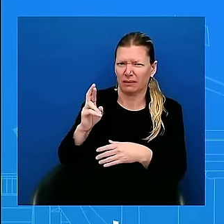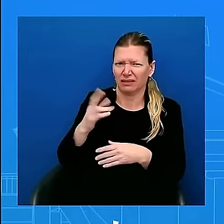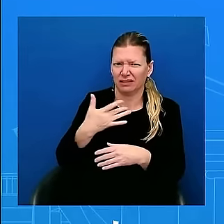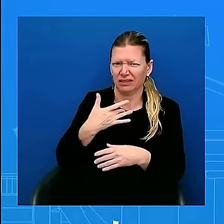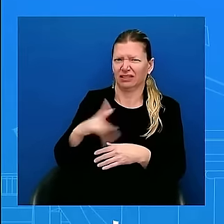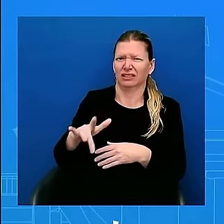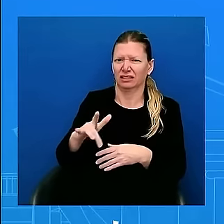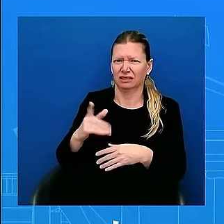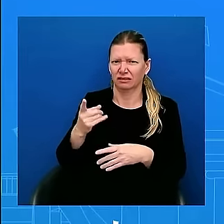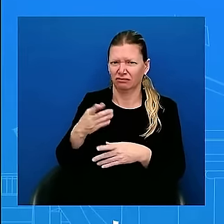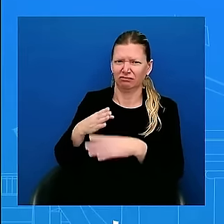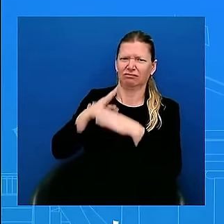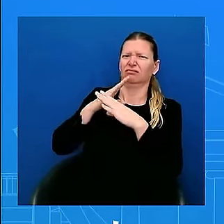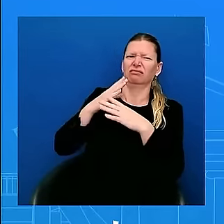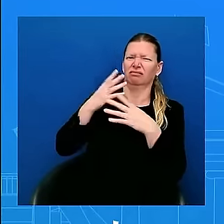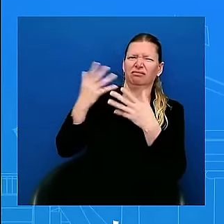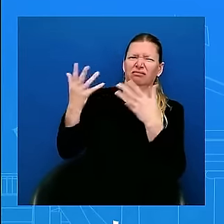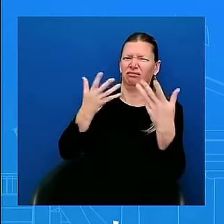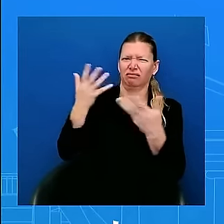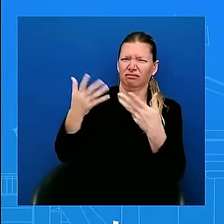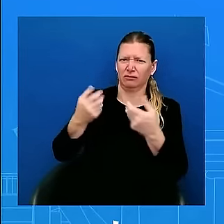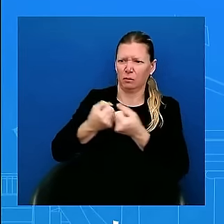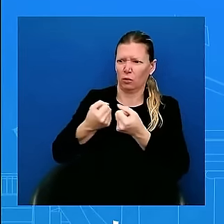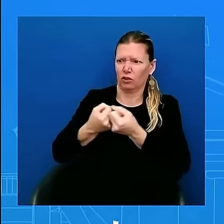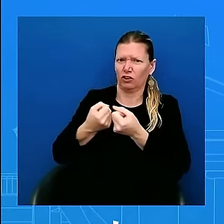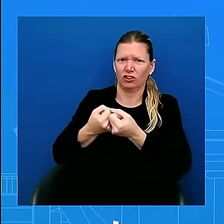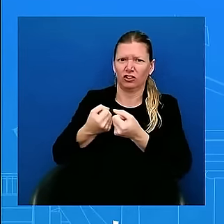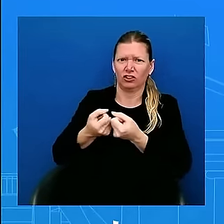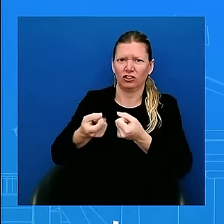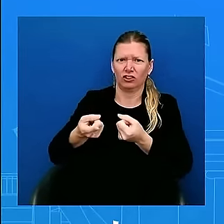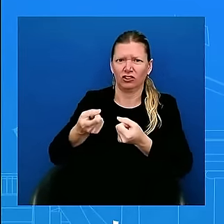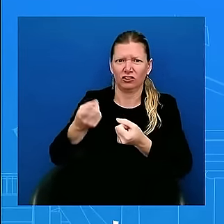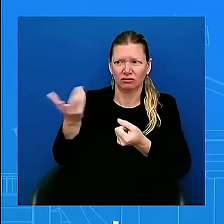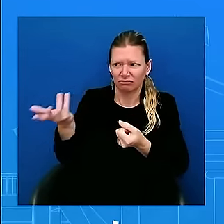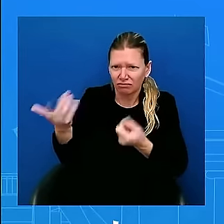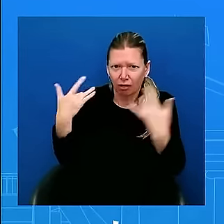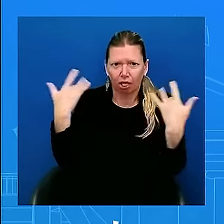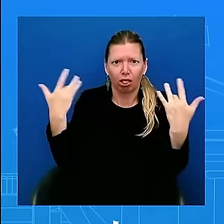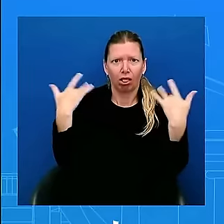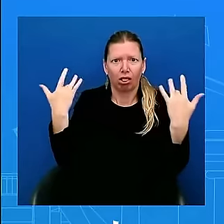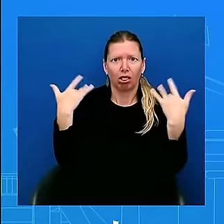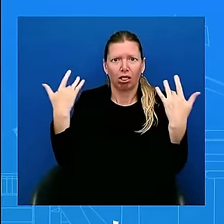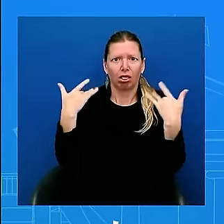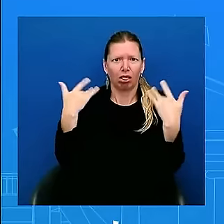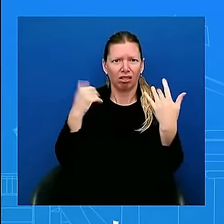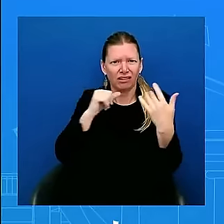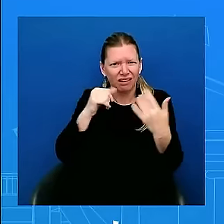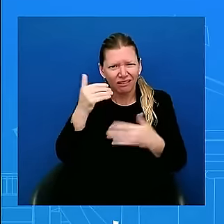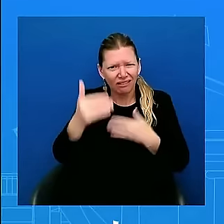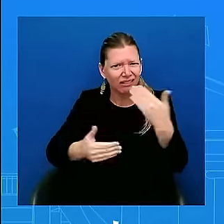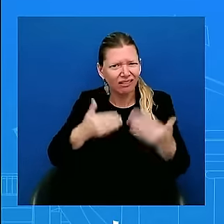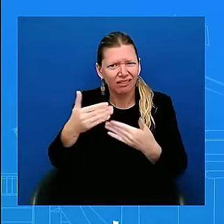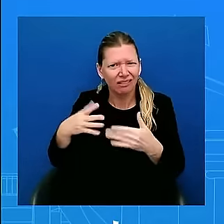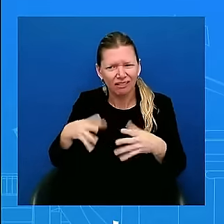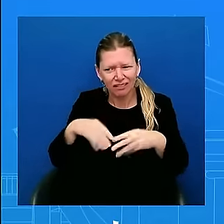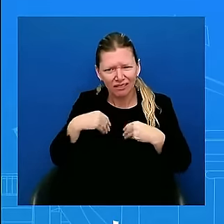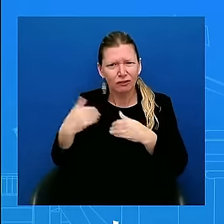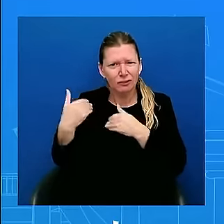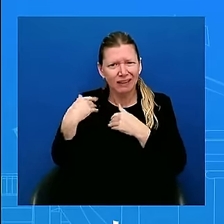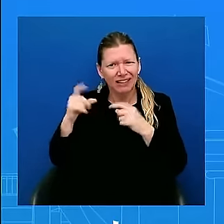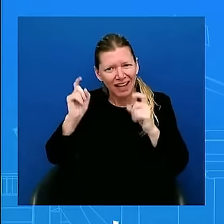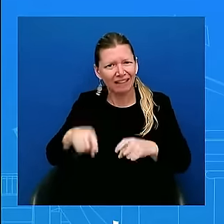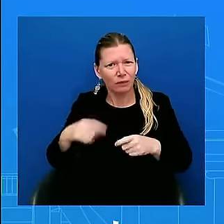Why won't they own up to that? Why won't they own up to the last president told them not to move forward? It was a bipartisan deal on